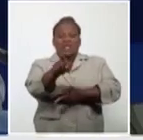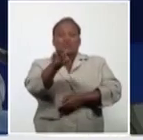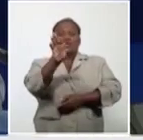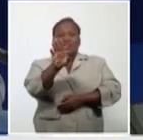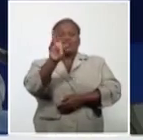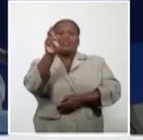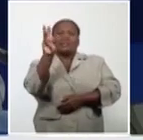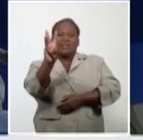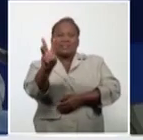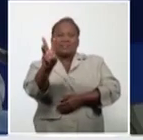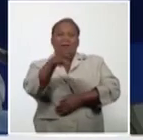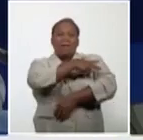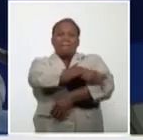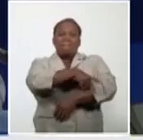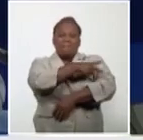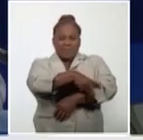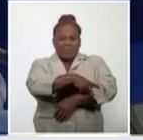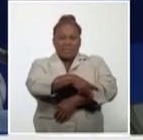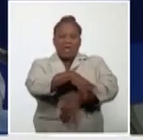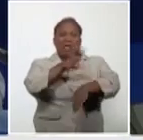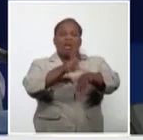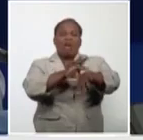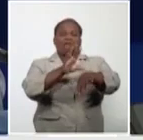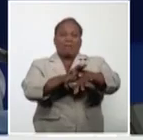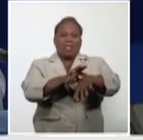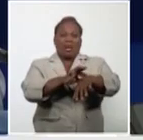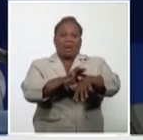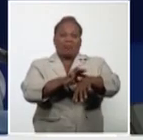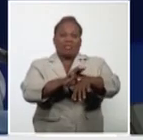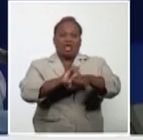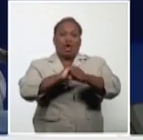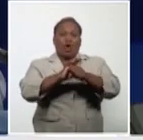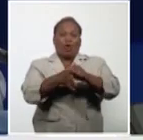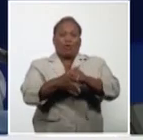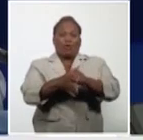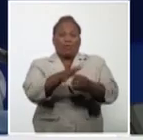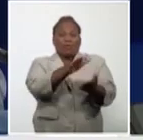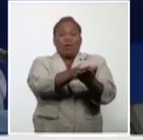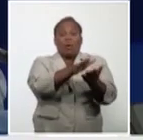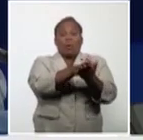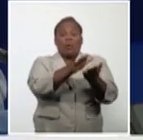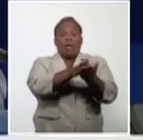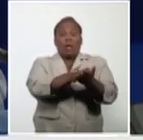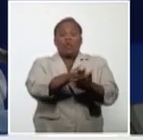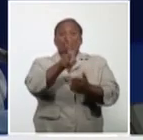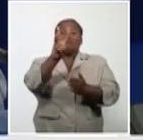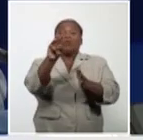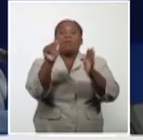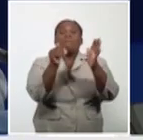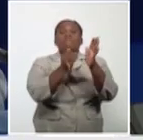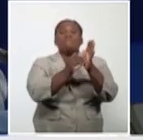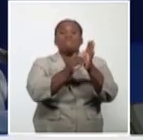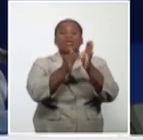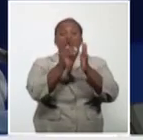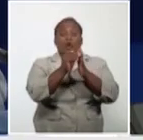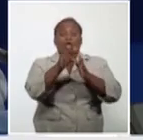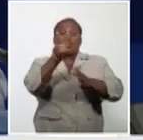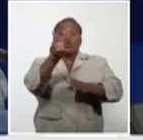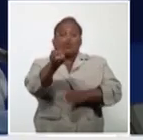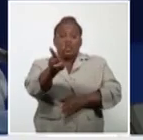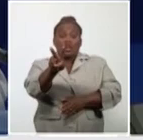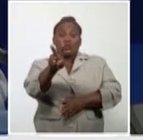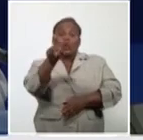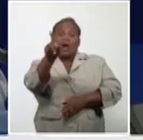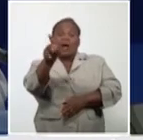COVID-19, with an accumulated number of 3,214